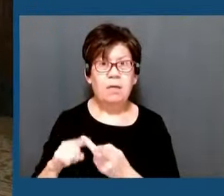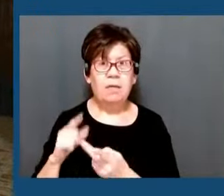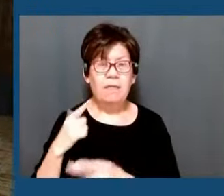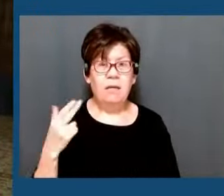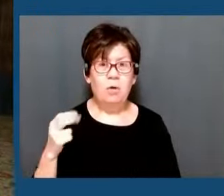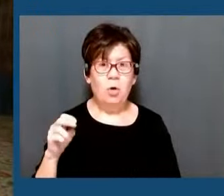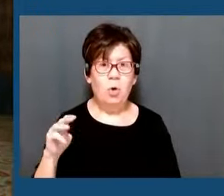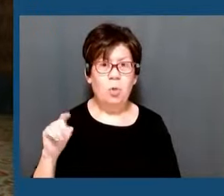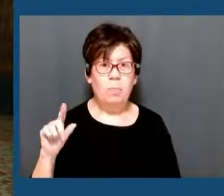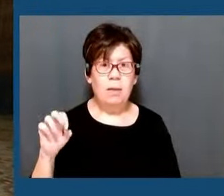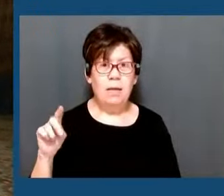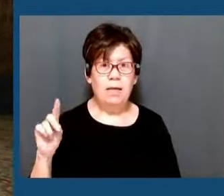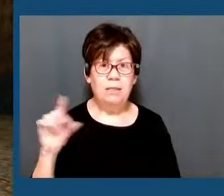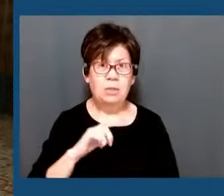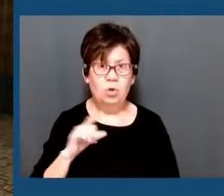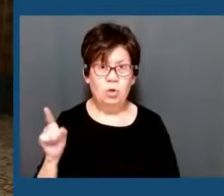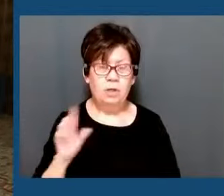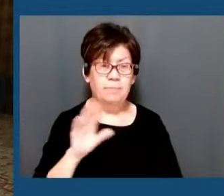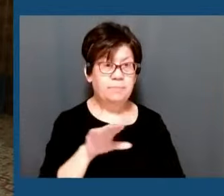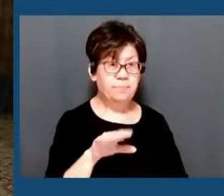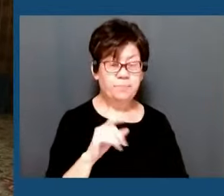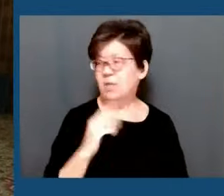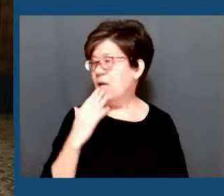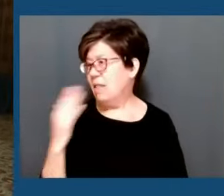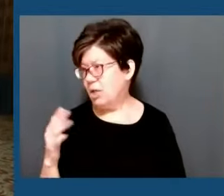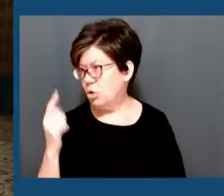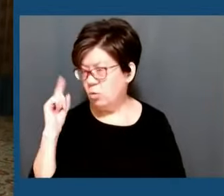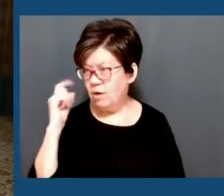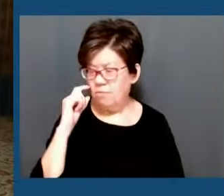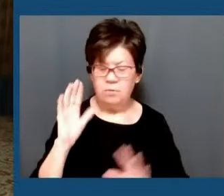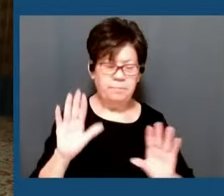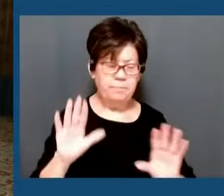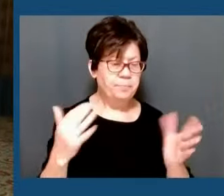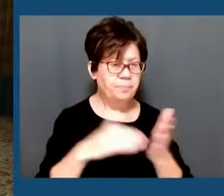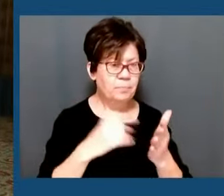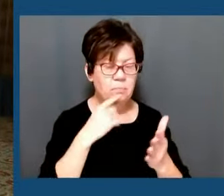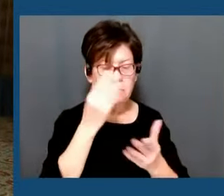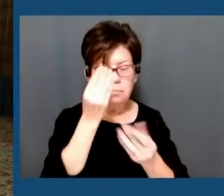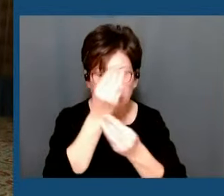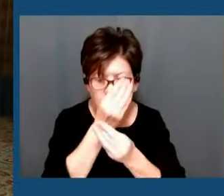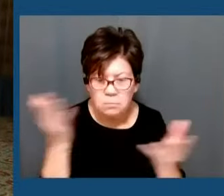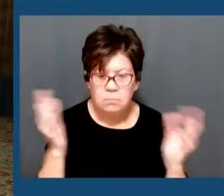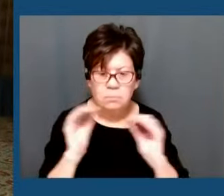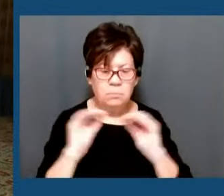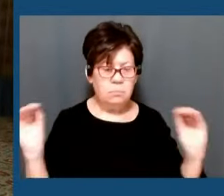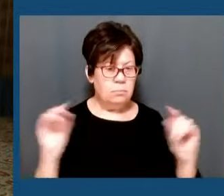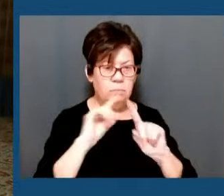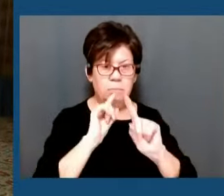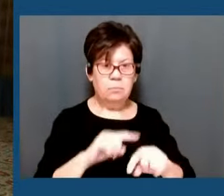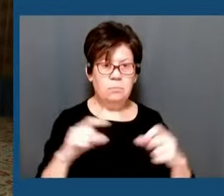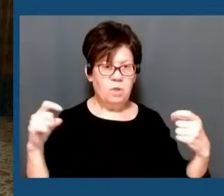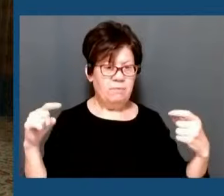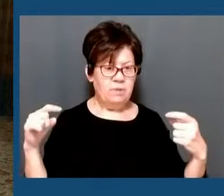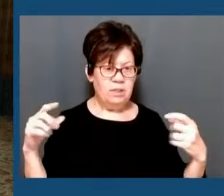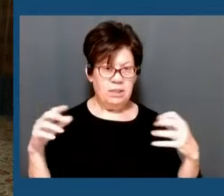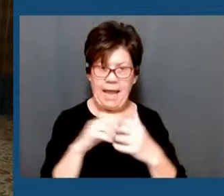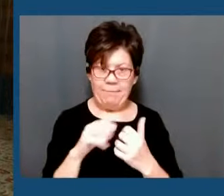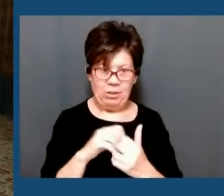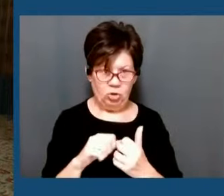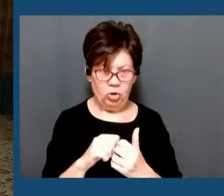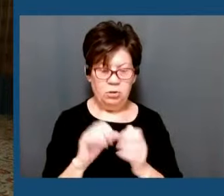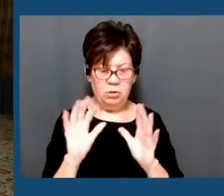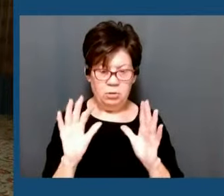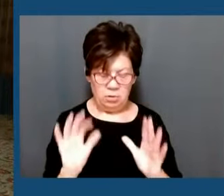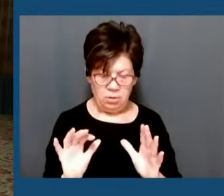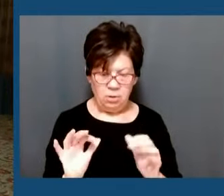Thank you, Governor. I want to reiterate that we have no reports of damage at this time. And that immediately